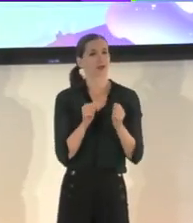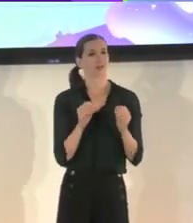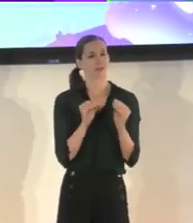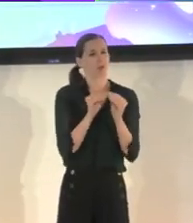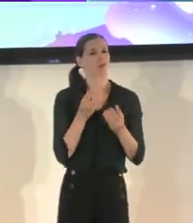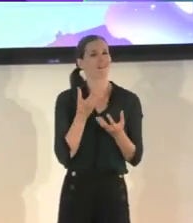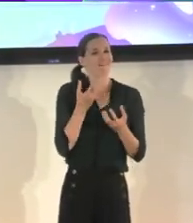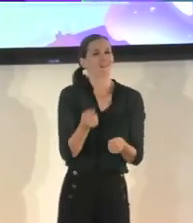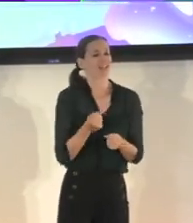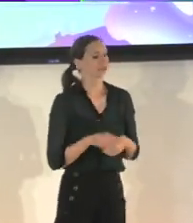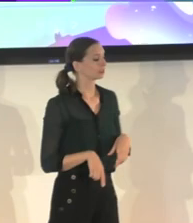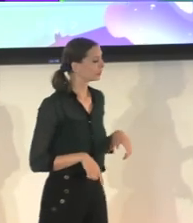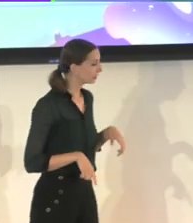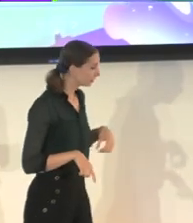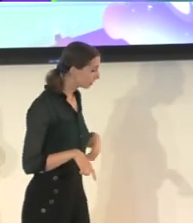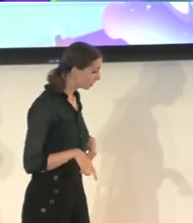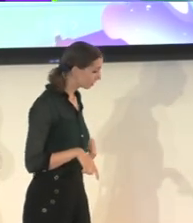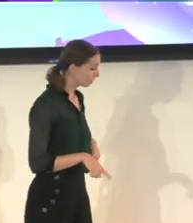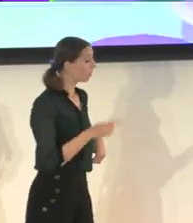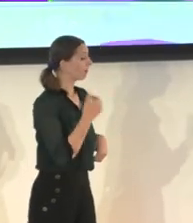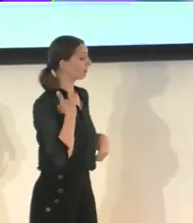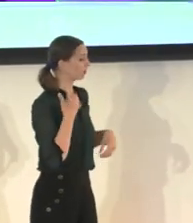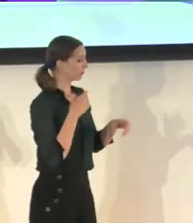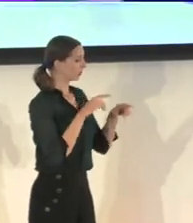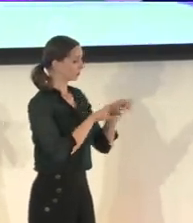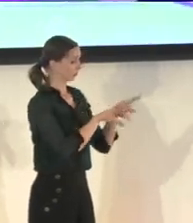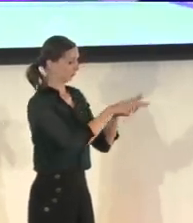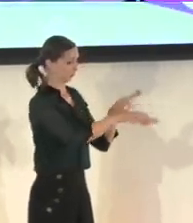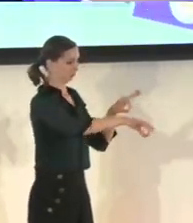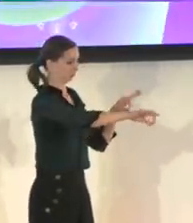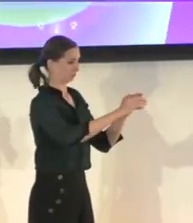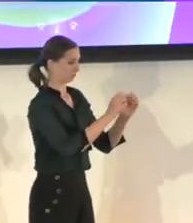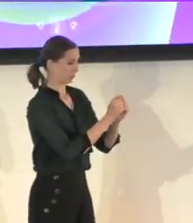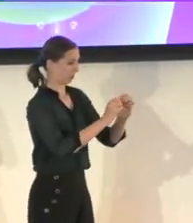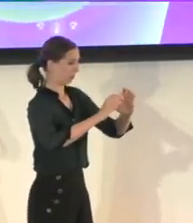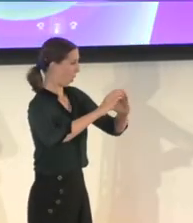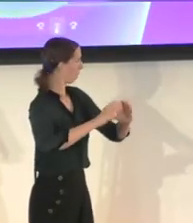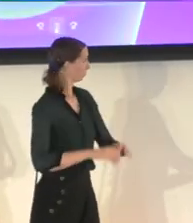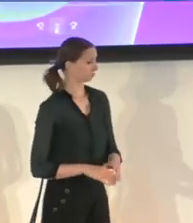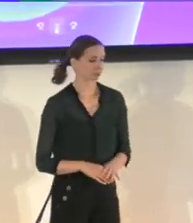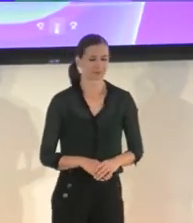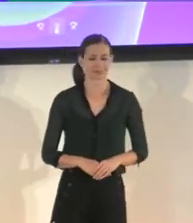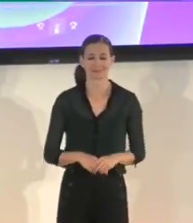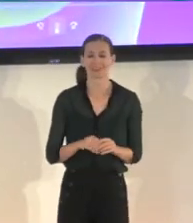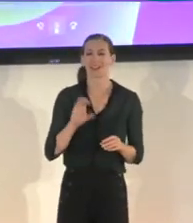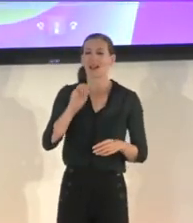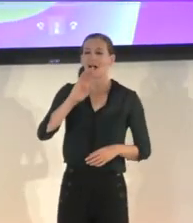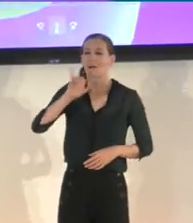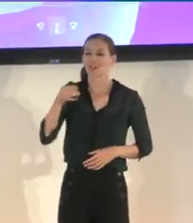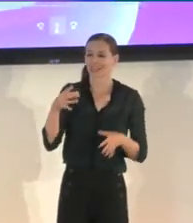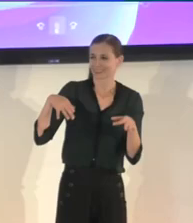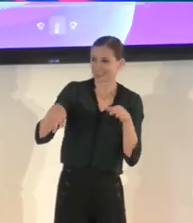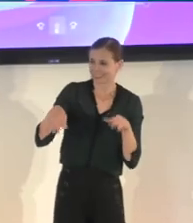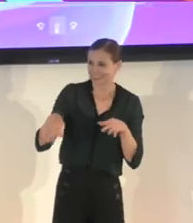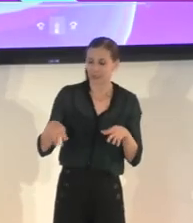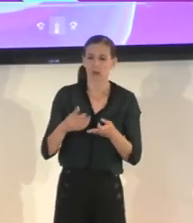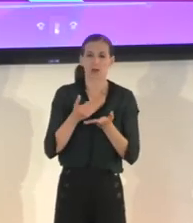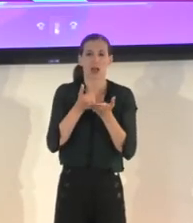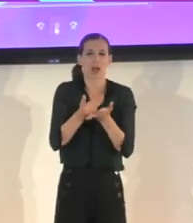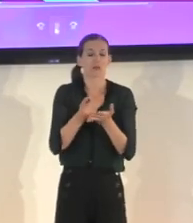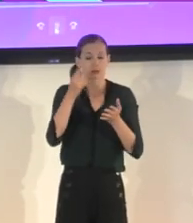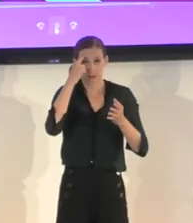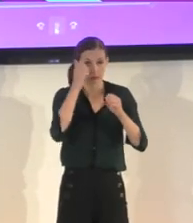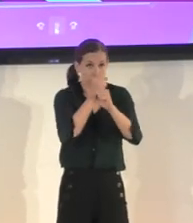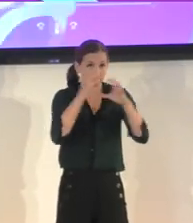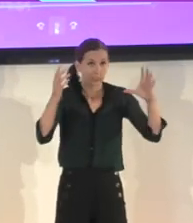Object highlighting will help those with limited vision to see the general location of an object, with a bright outline around items as you approach them. When you've